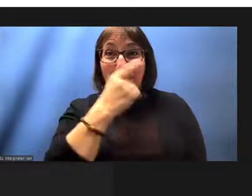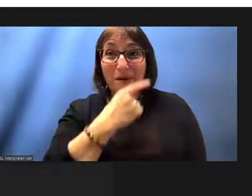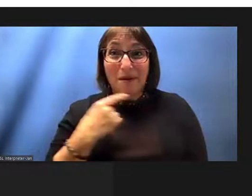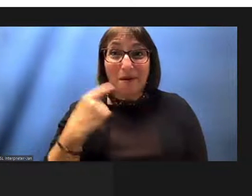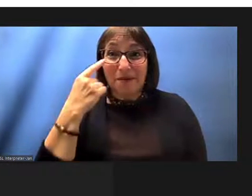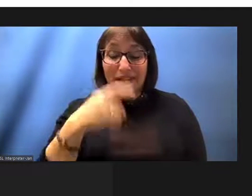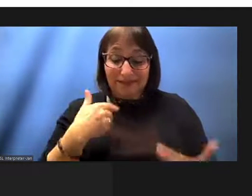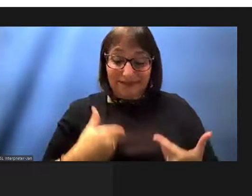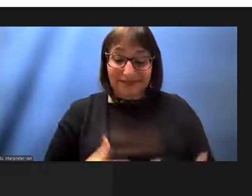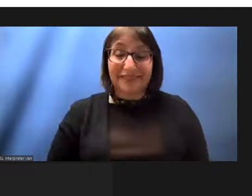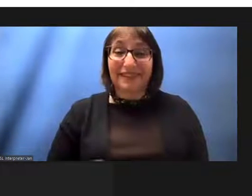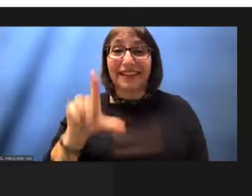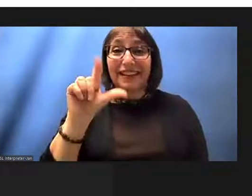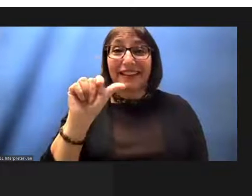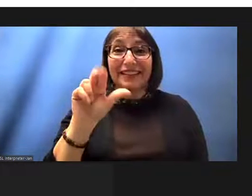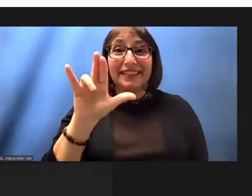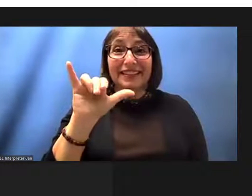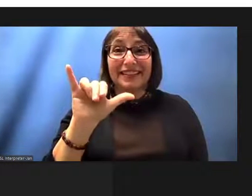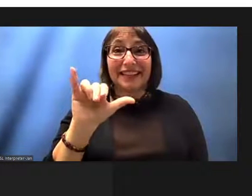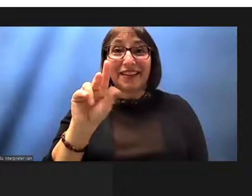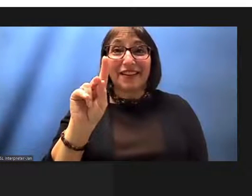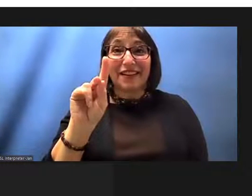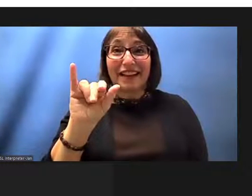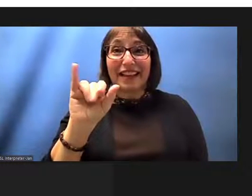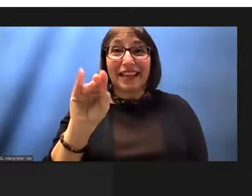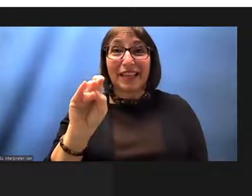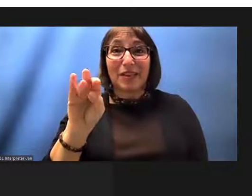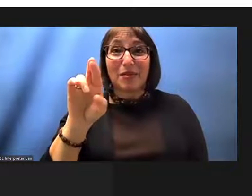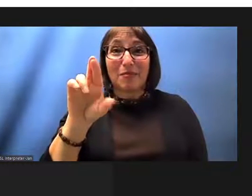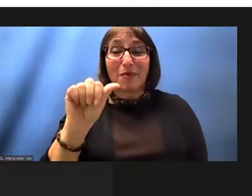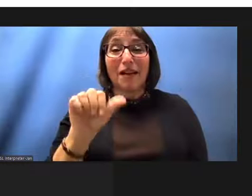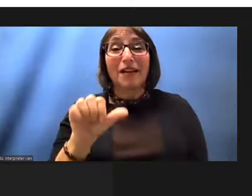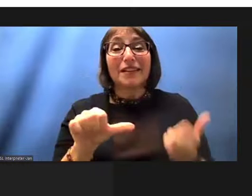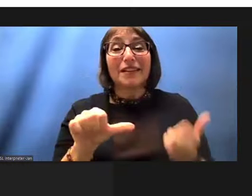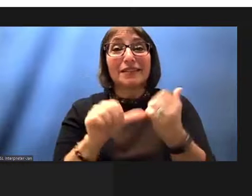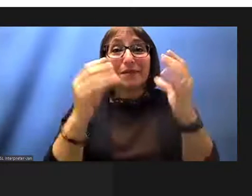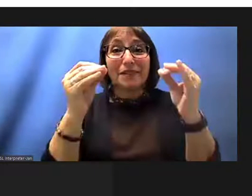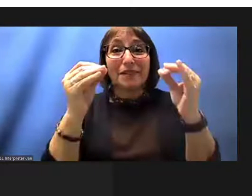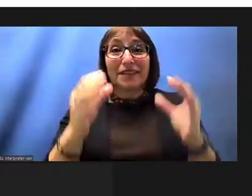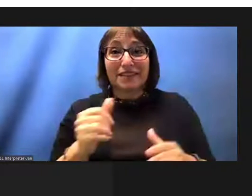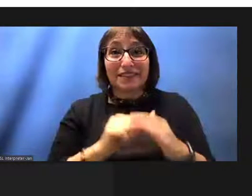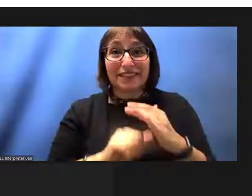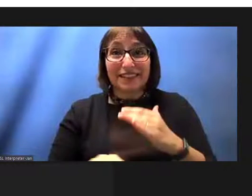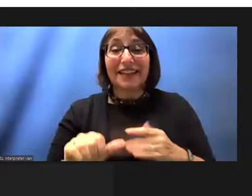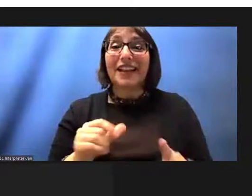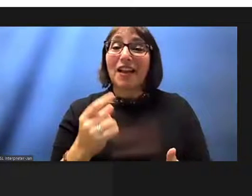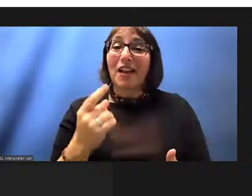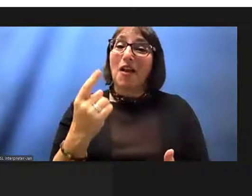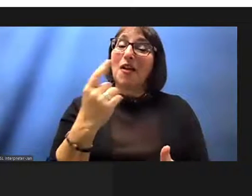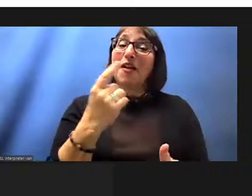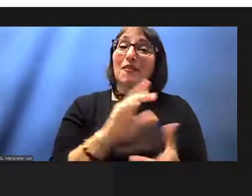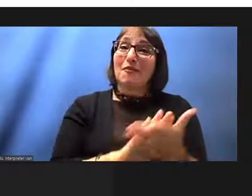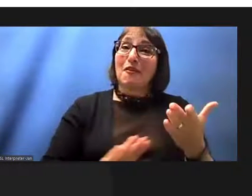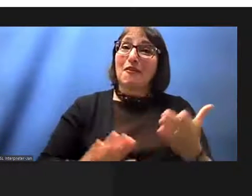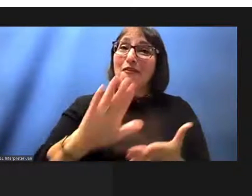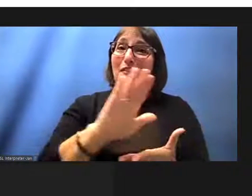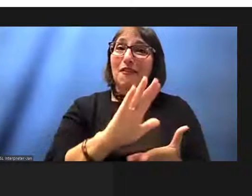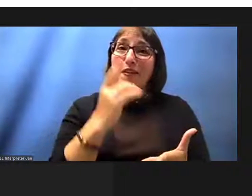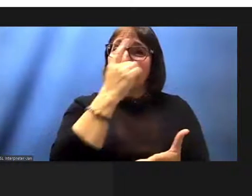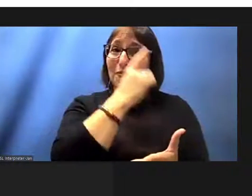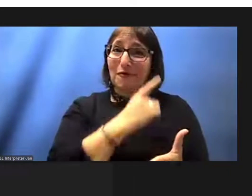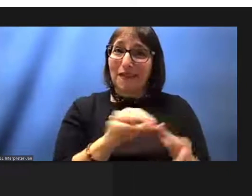kimura i'm an associate professor here at the college of hawaiian language is